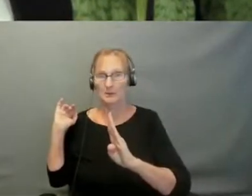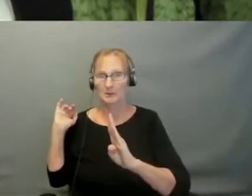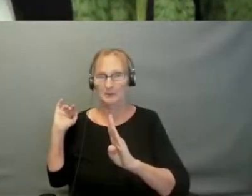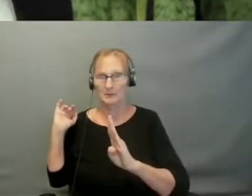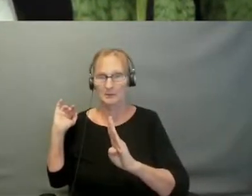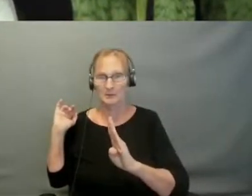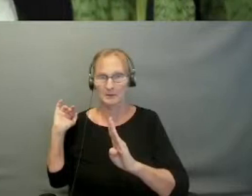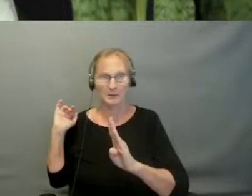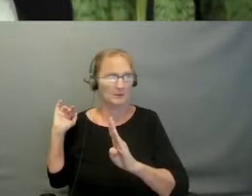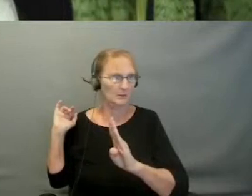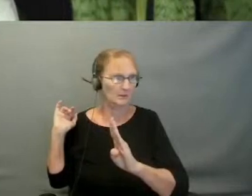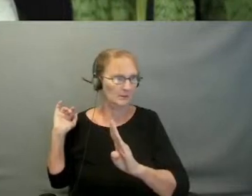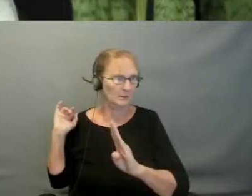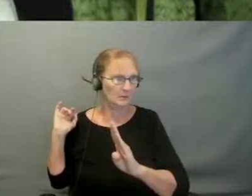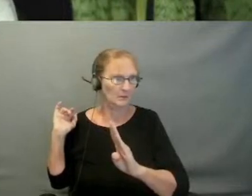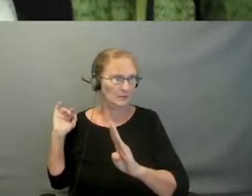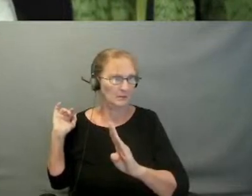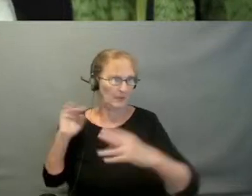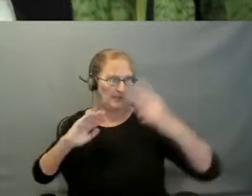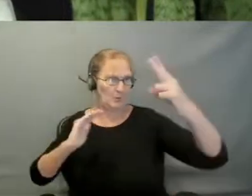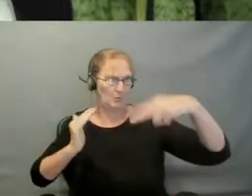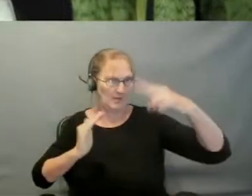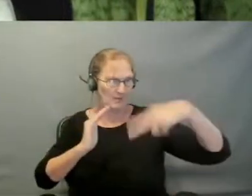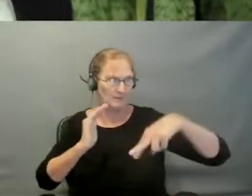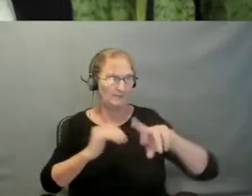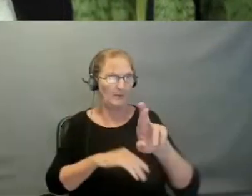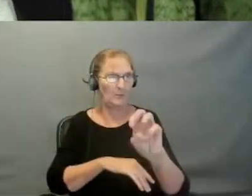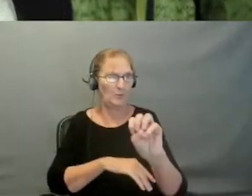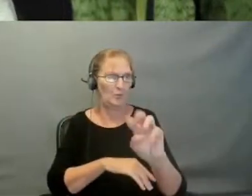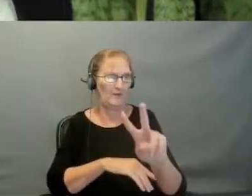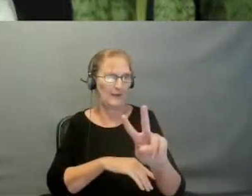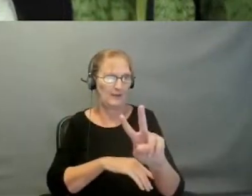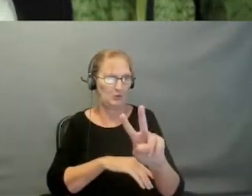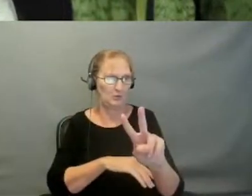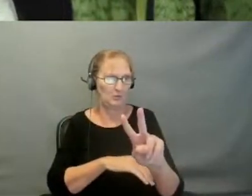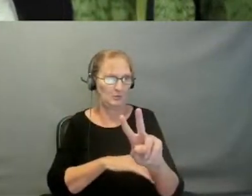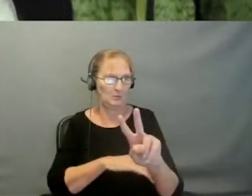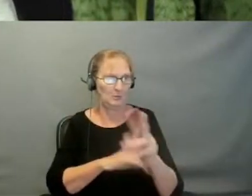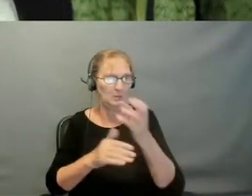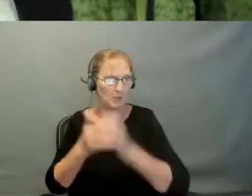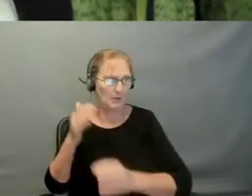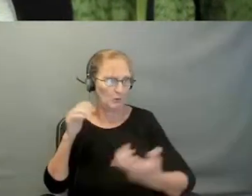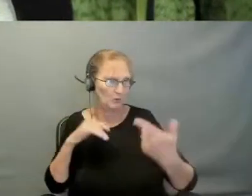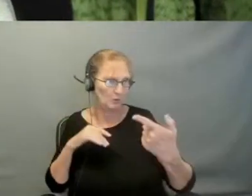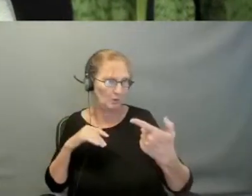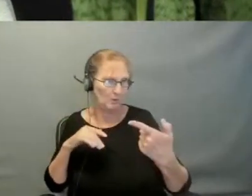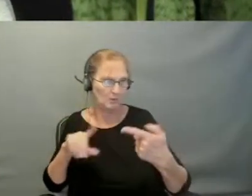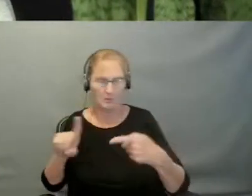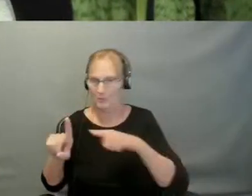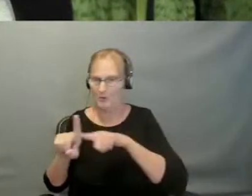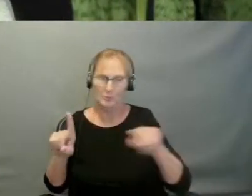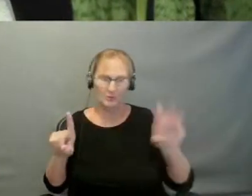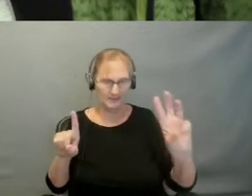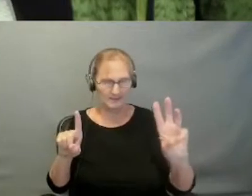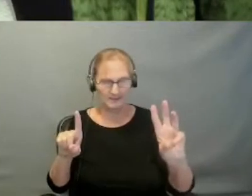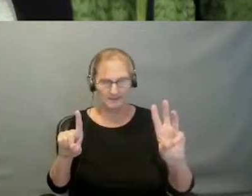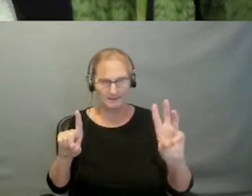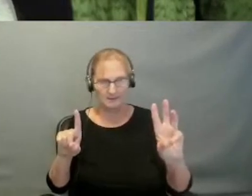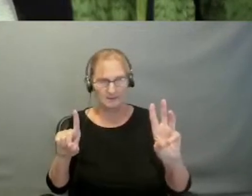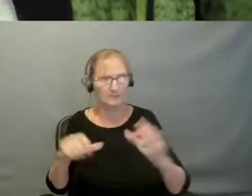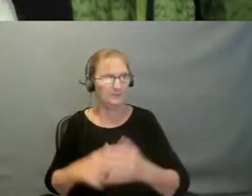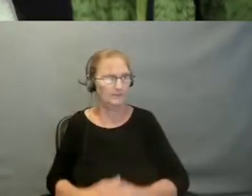reading for today is Revelation chapter 21, verses 1 through 6,